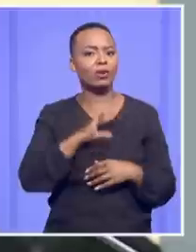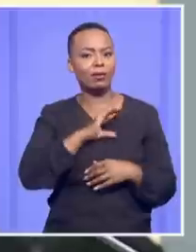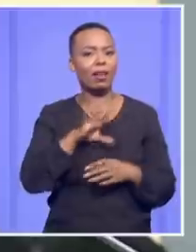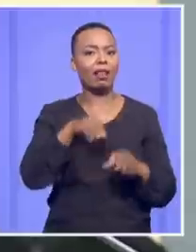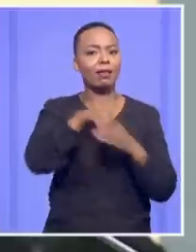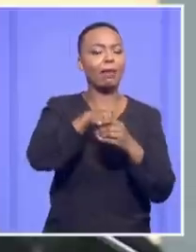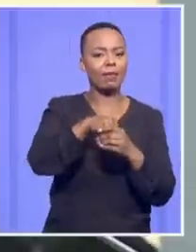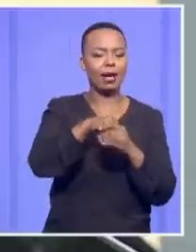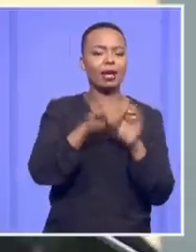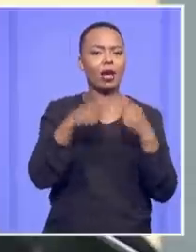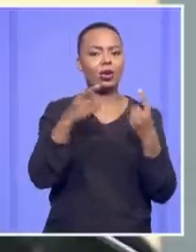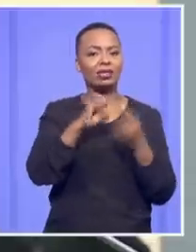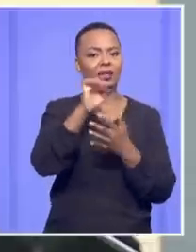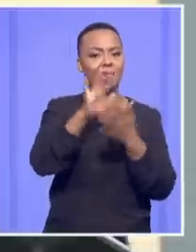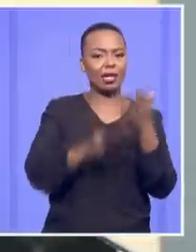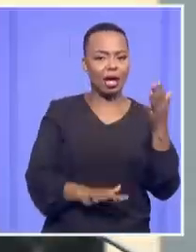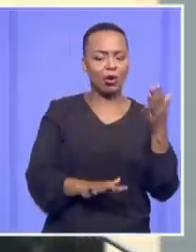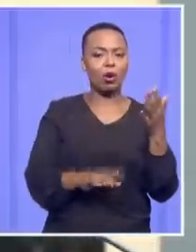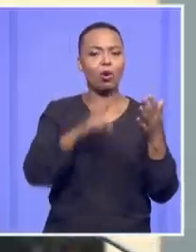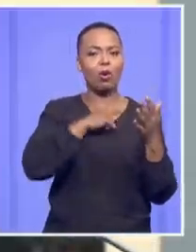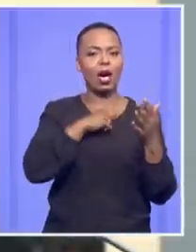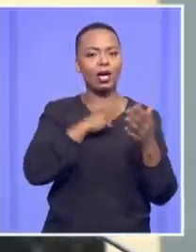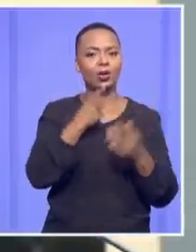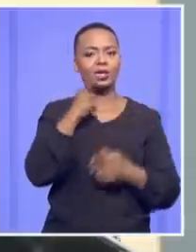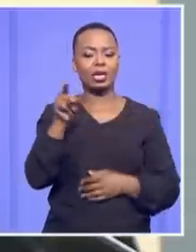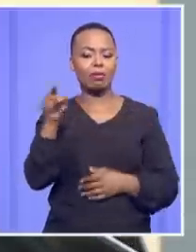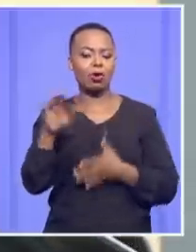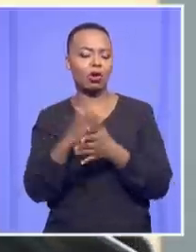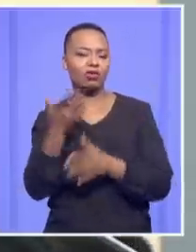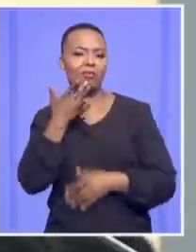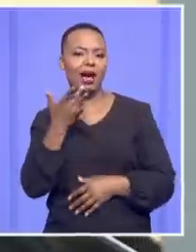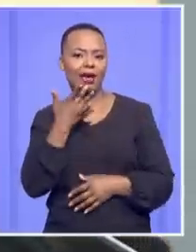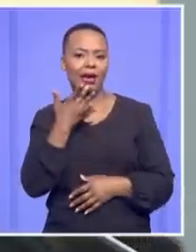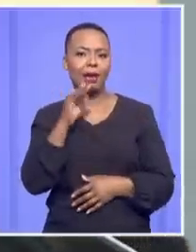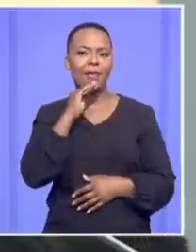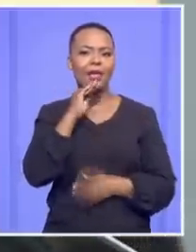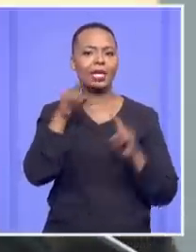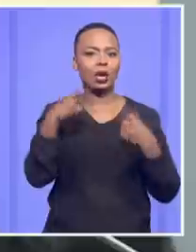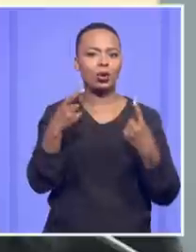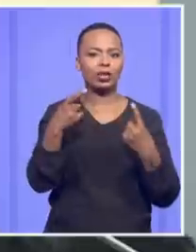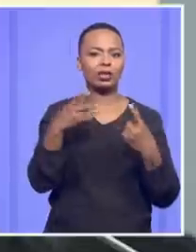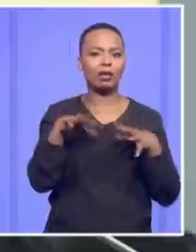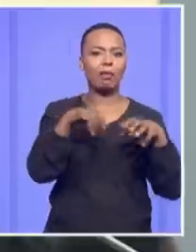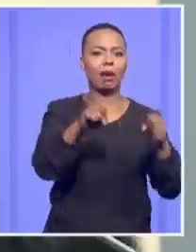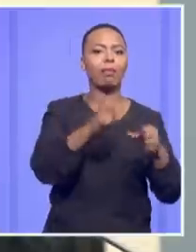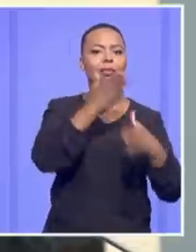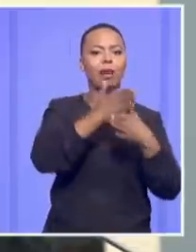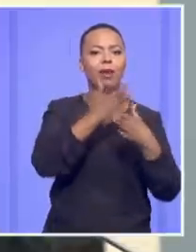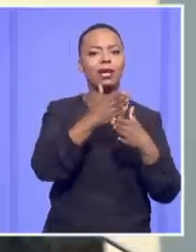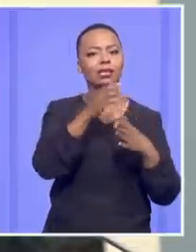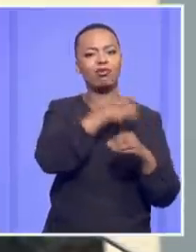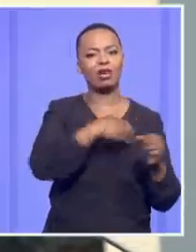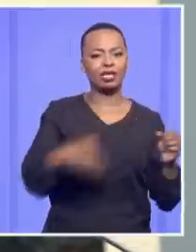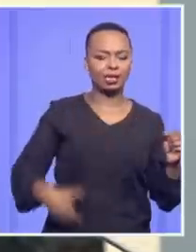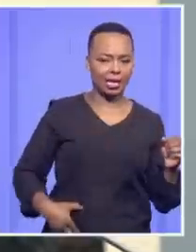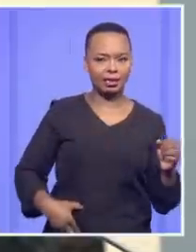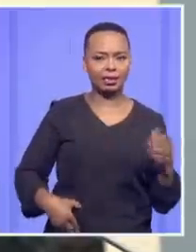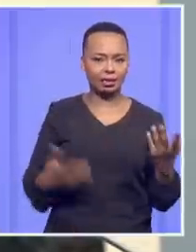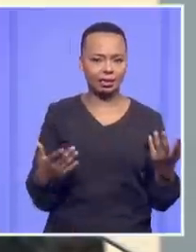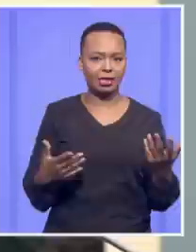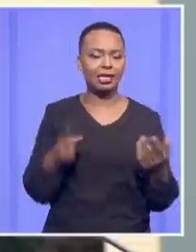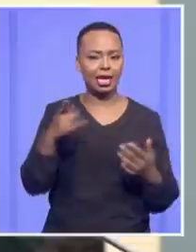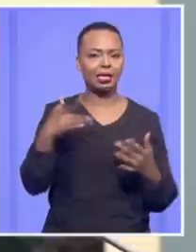the scenario that you're sketching, that because he is biased, he is therefore unable to fill his duties as a president, and it does bother me.